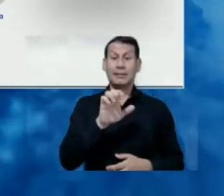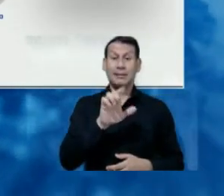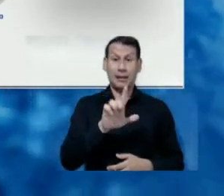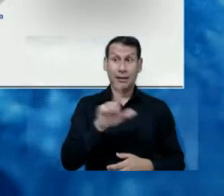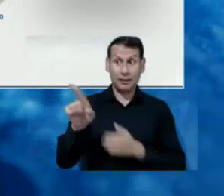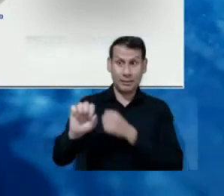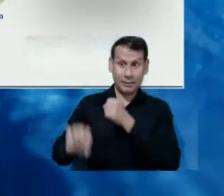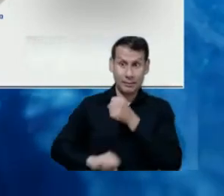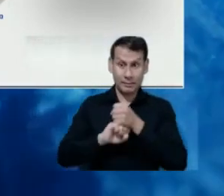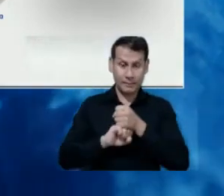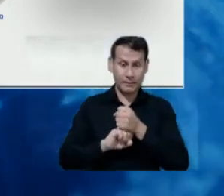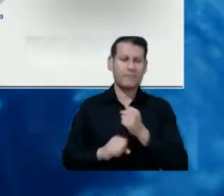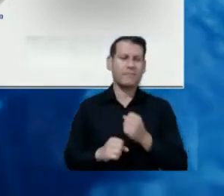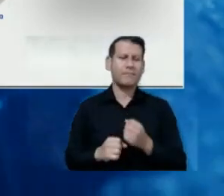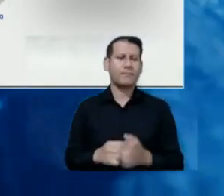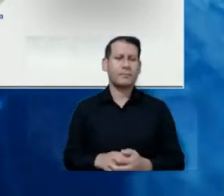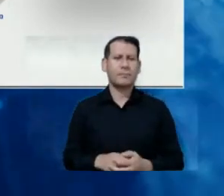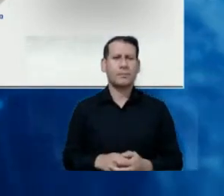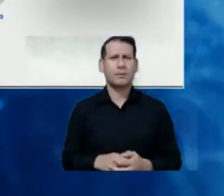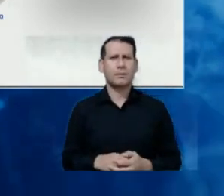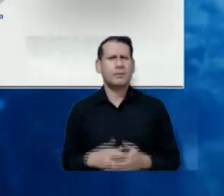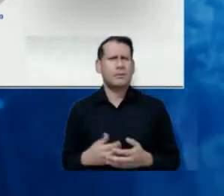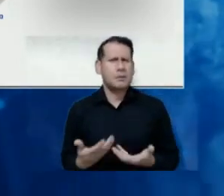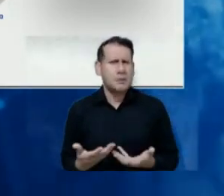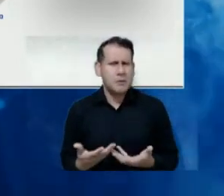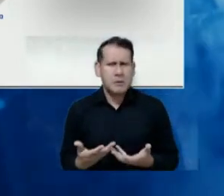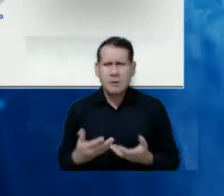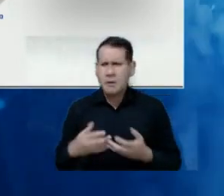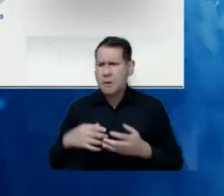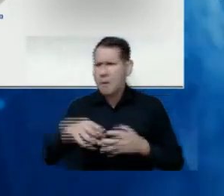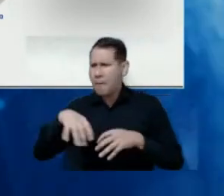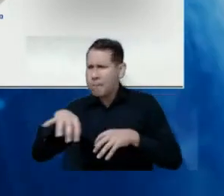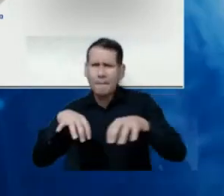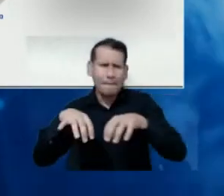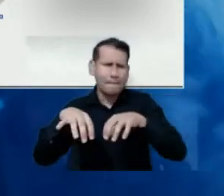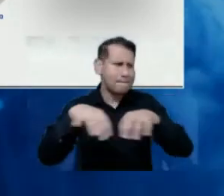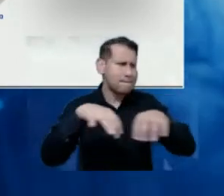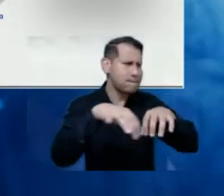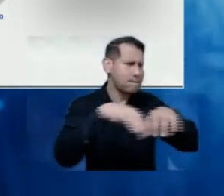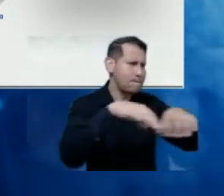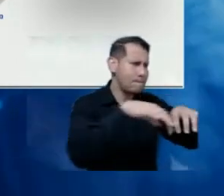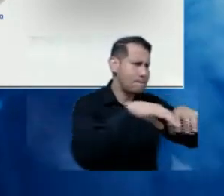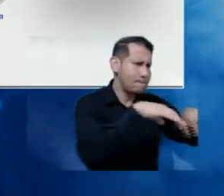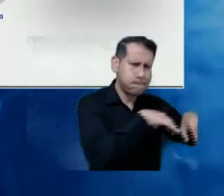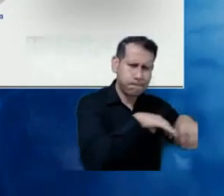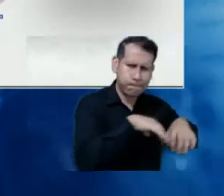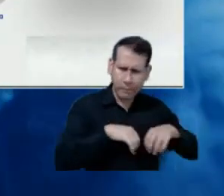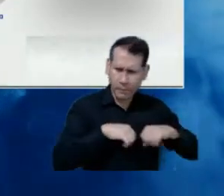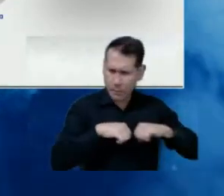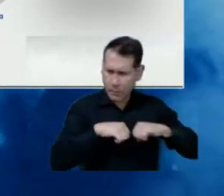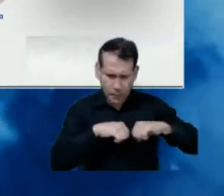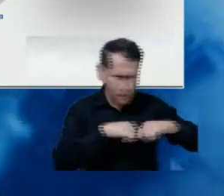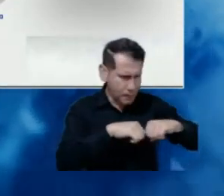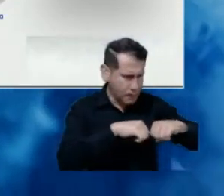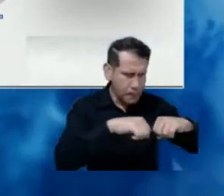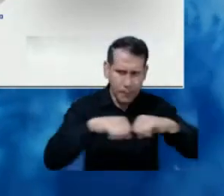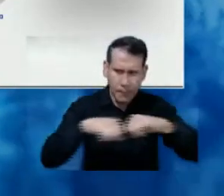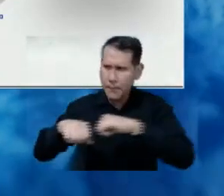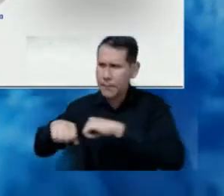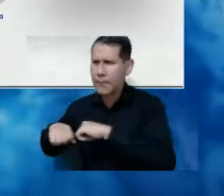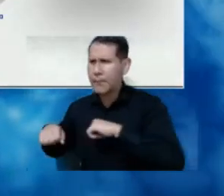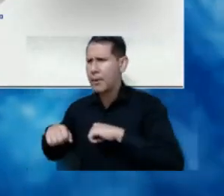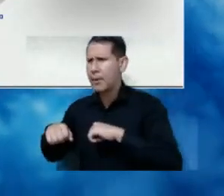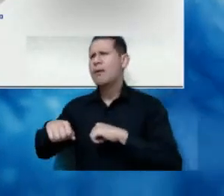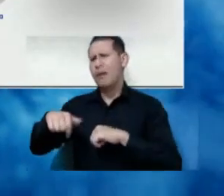carry out workshops for, and with the main sectors of the Colombian economy,